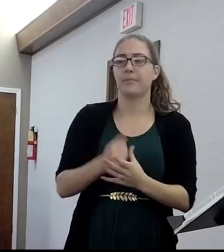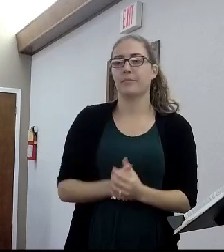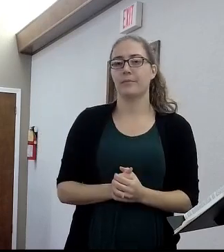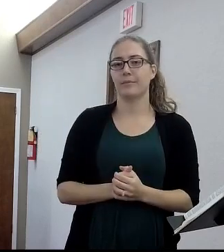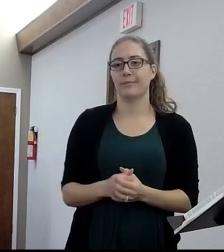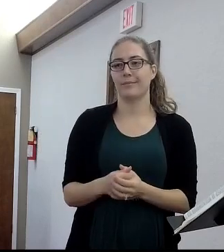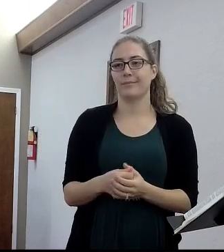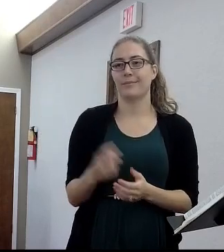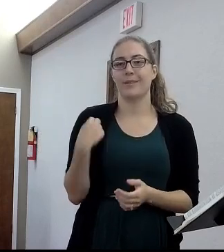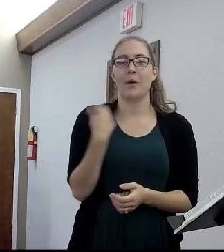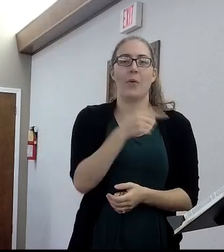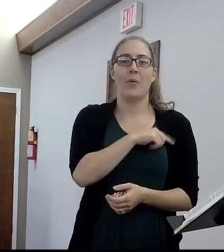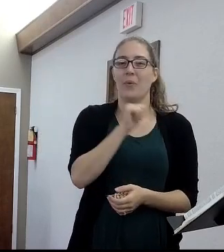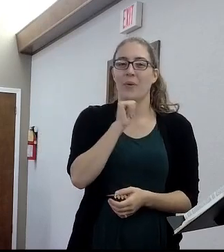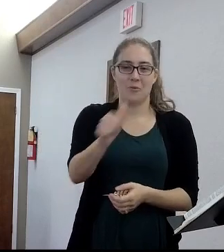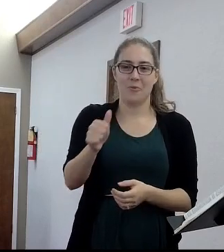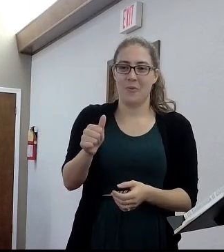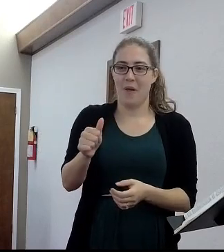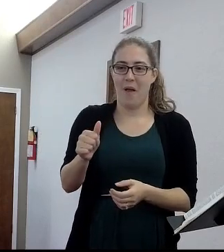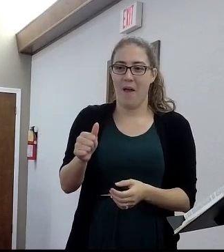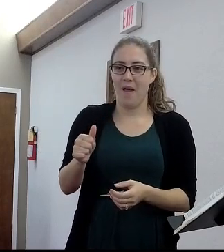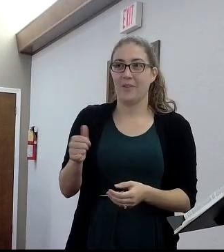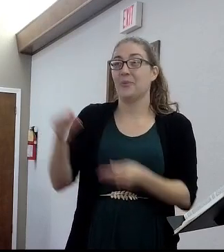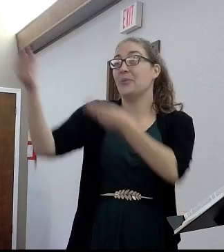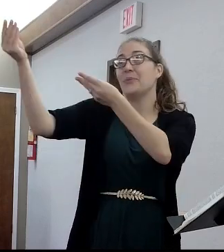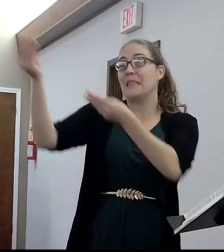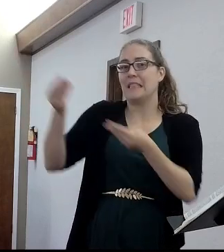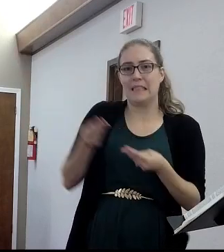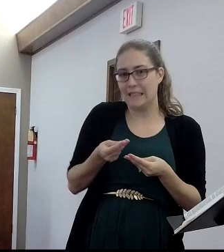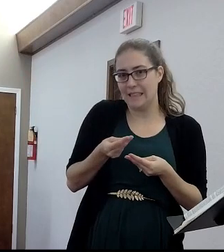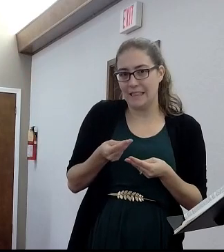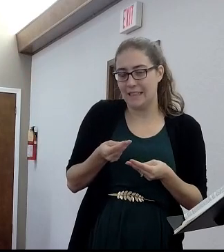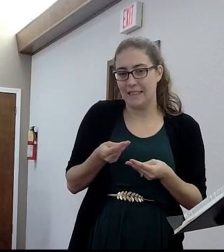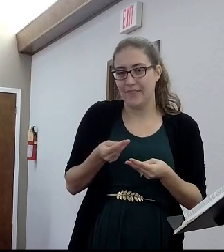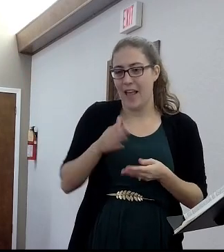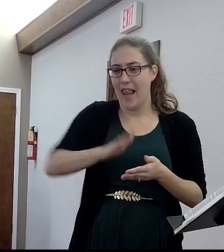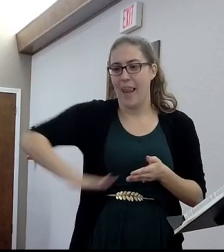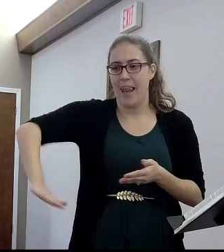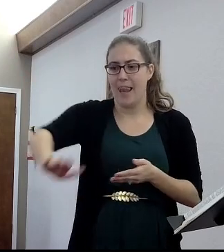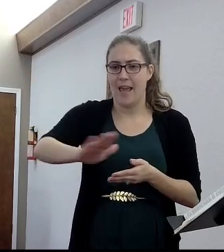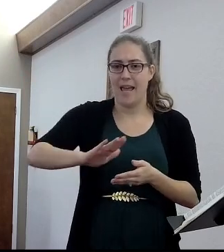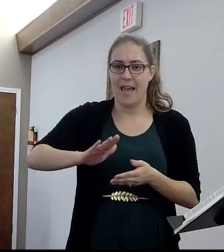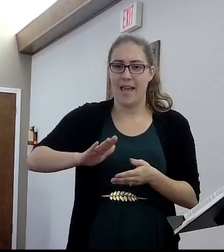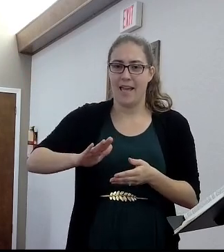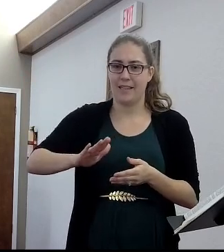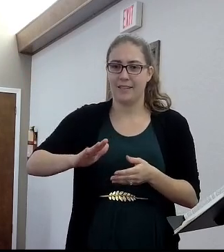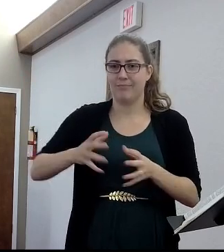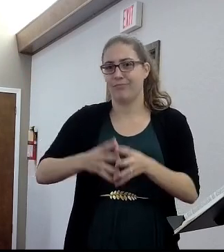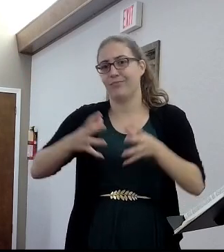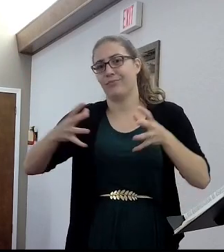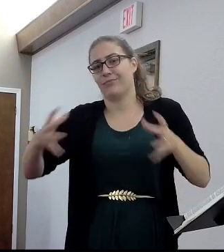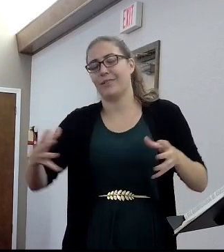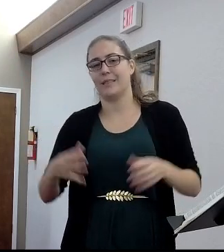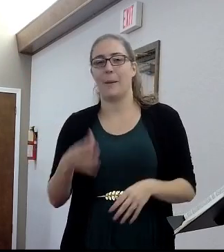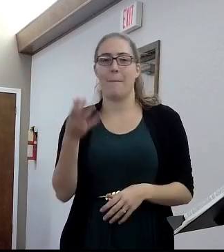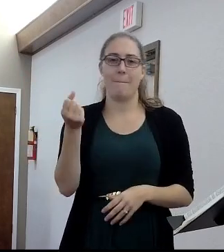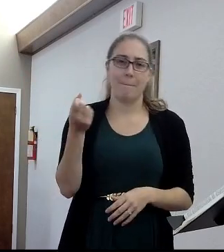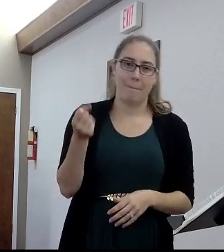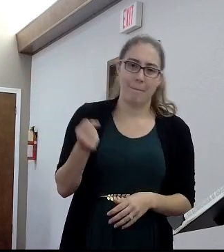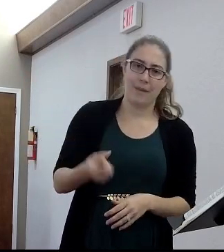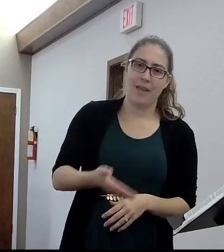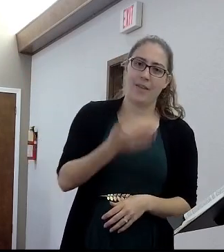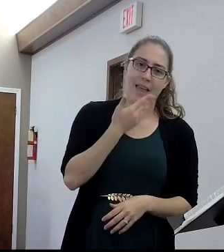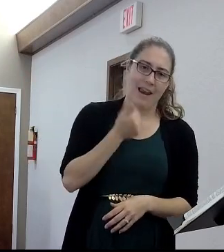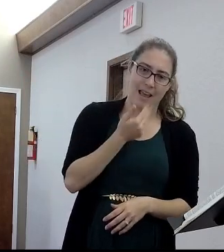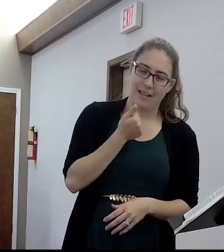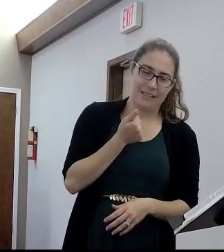milk and honey in the Middle East. Okay. Like, we didn't get that one. That's not to us. But we were grafted into the spiritual promises of eternal life